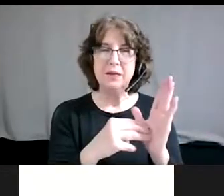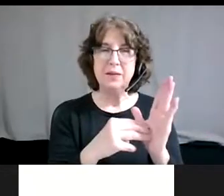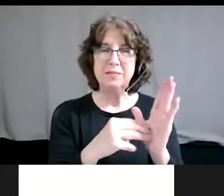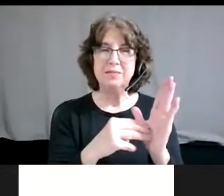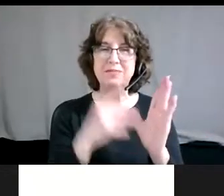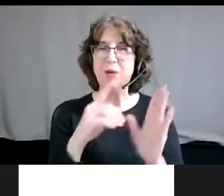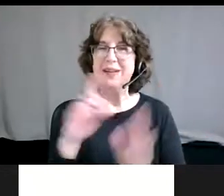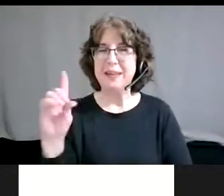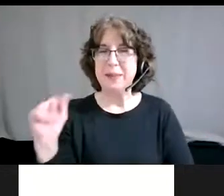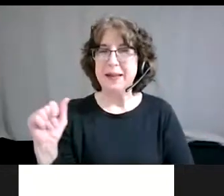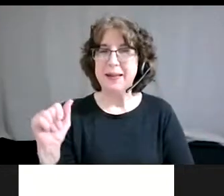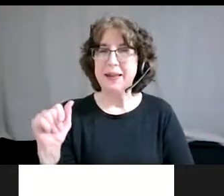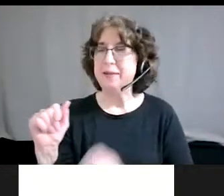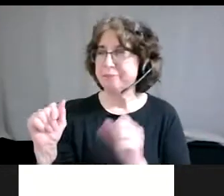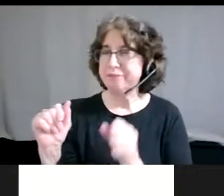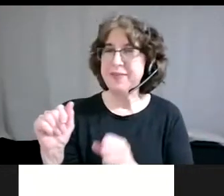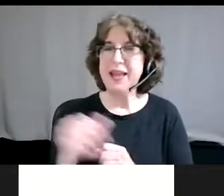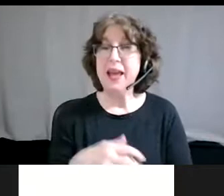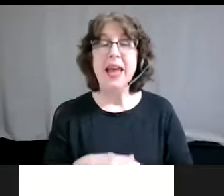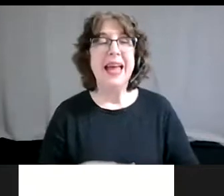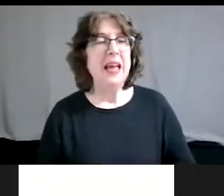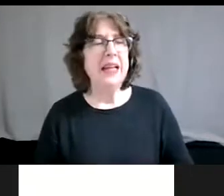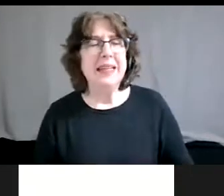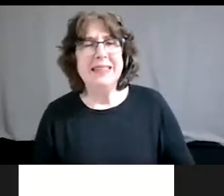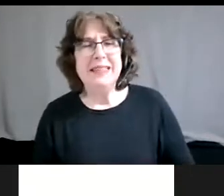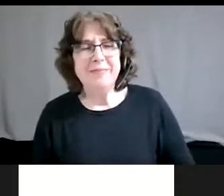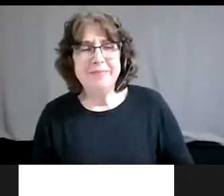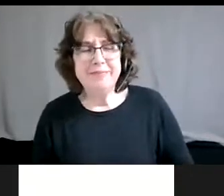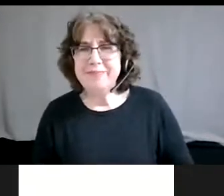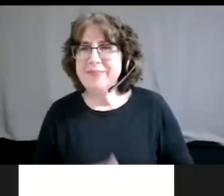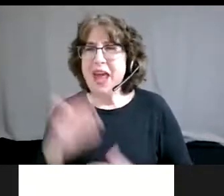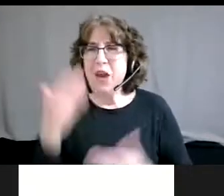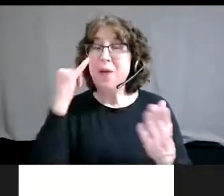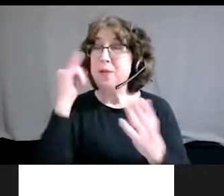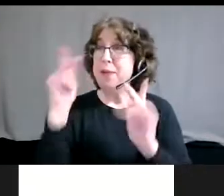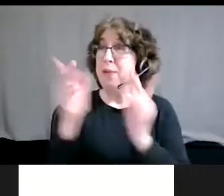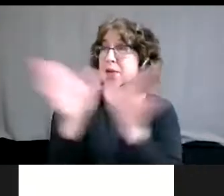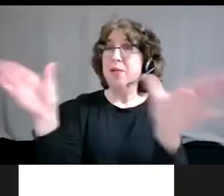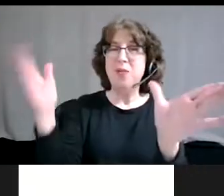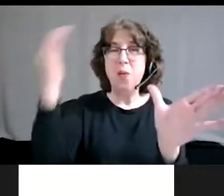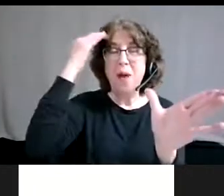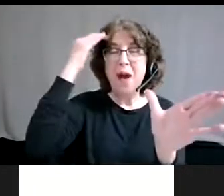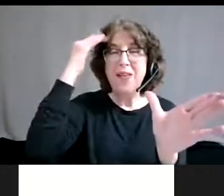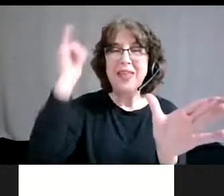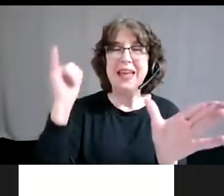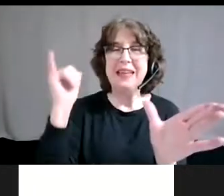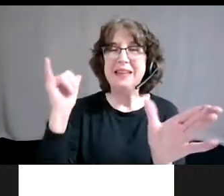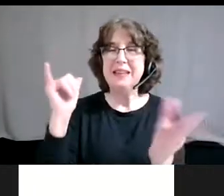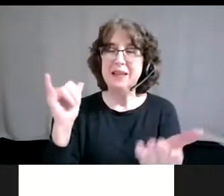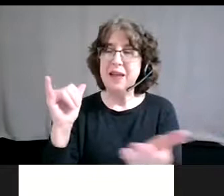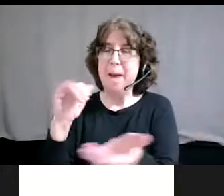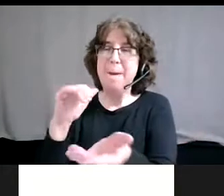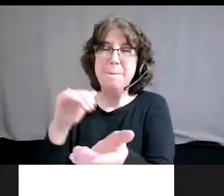Right. So I don't know if people are very familiar with that concept of the medical model of disability versus say the social model of